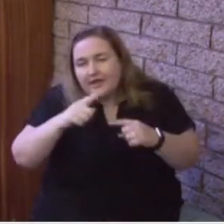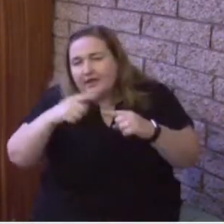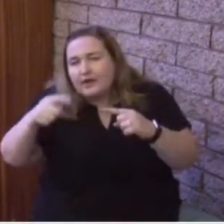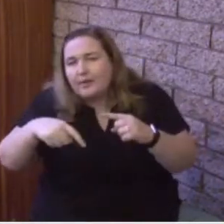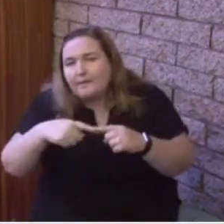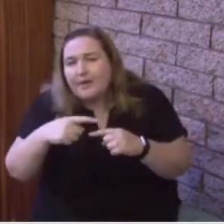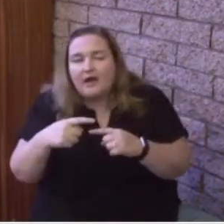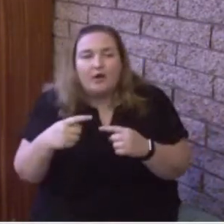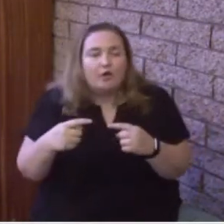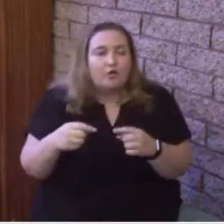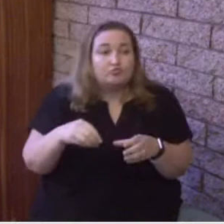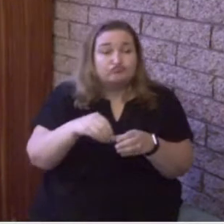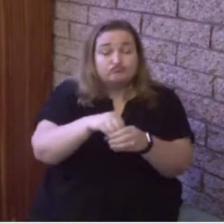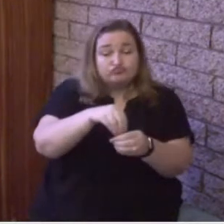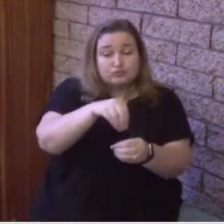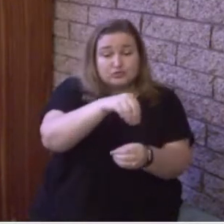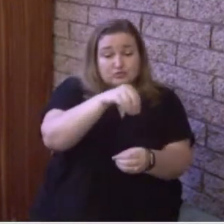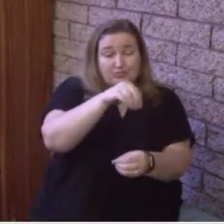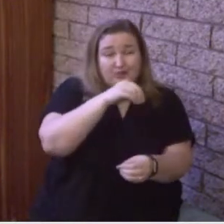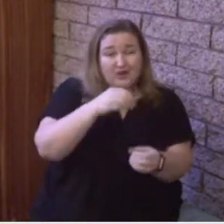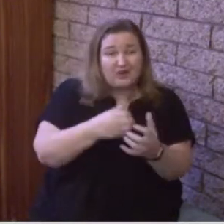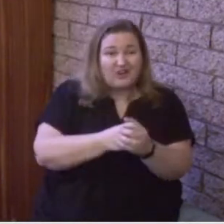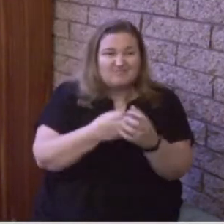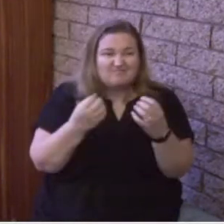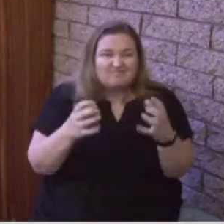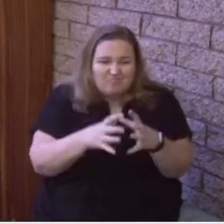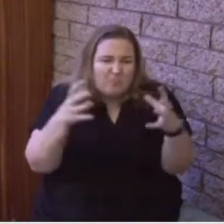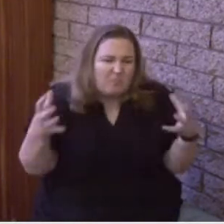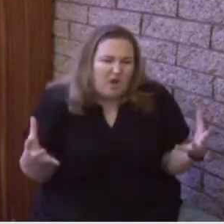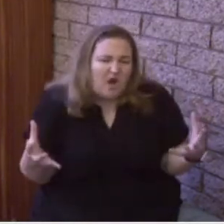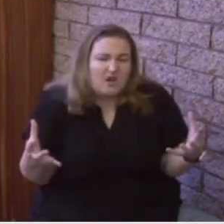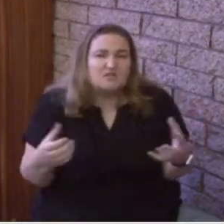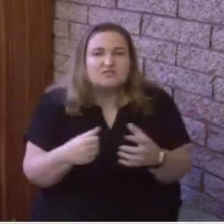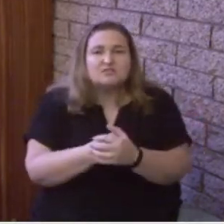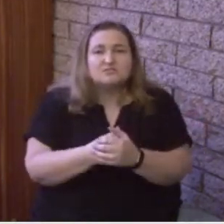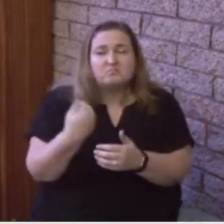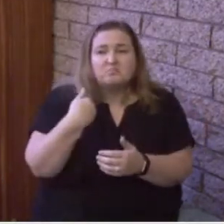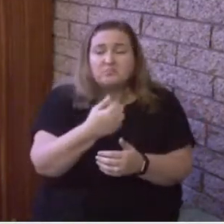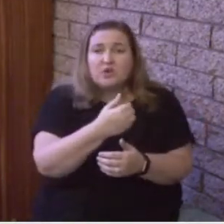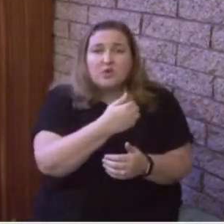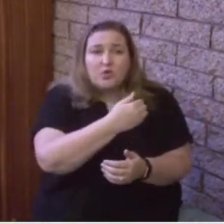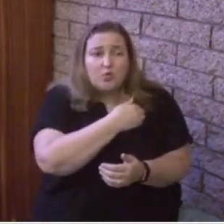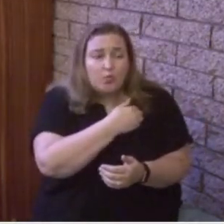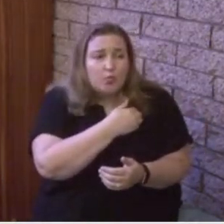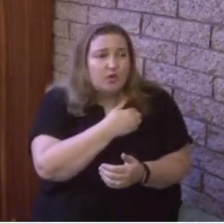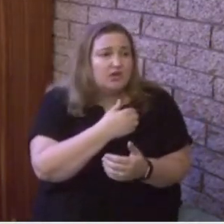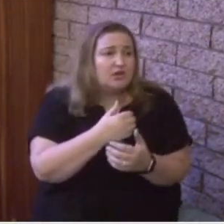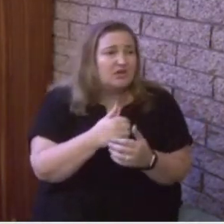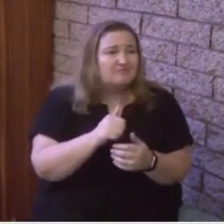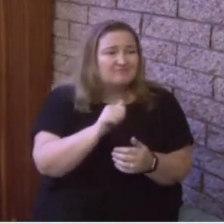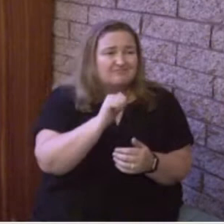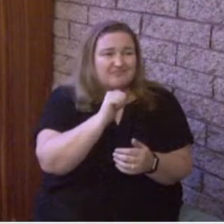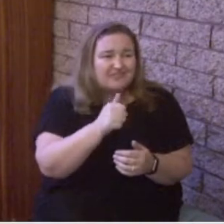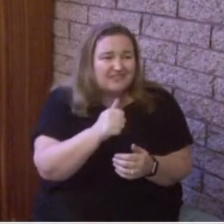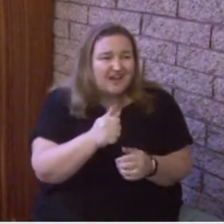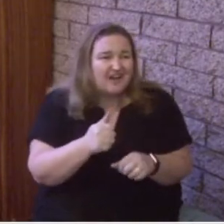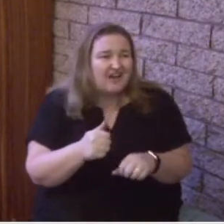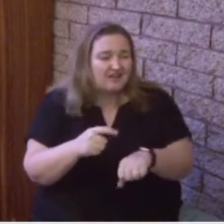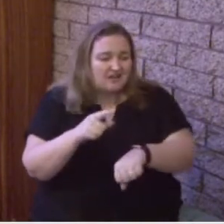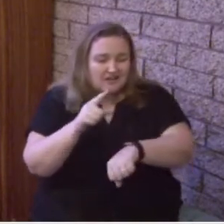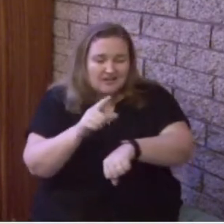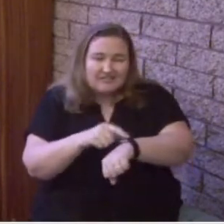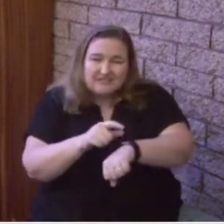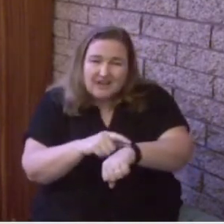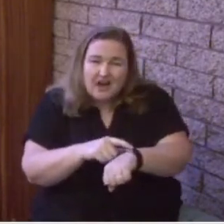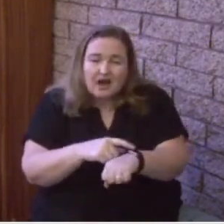aspect of the Trinity of God. The Trinity of God being God the Father, Jesus Christ the Son,